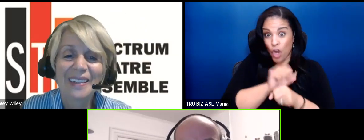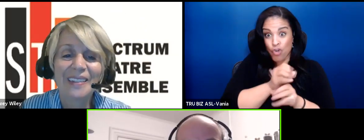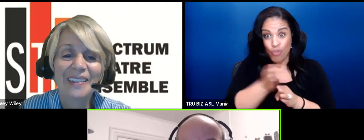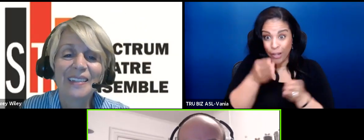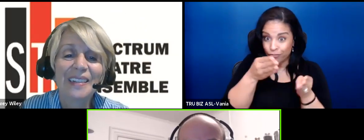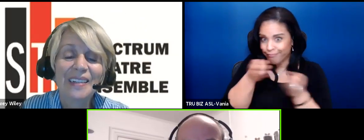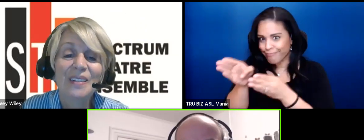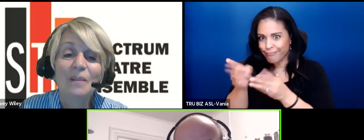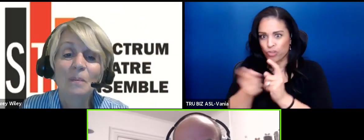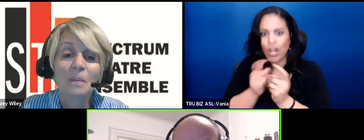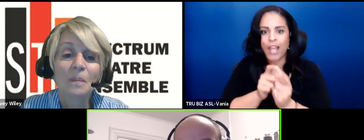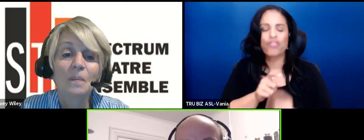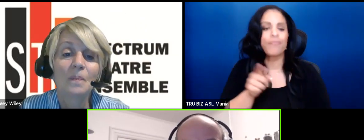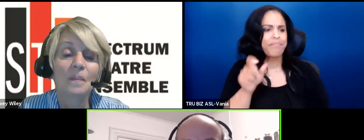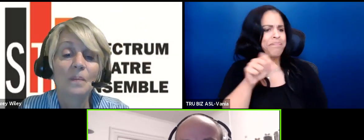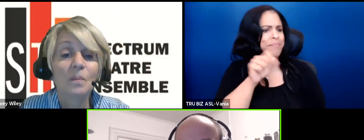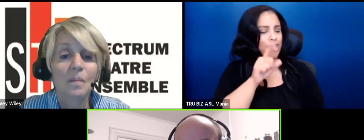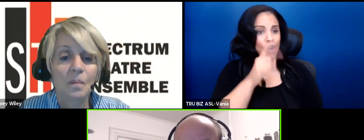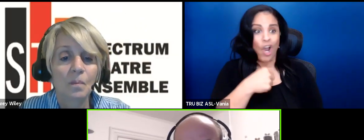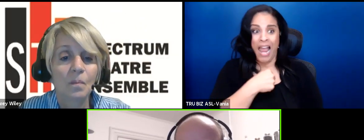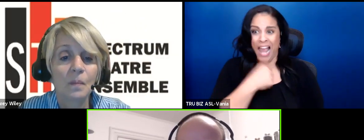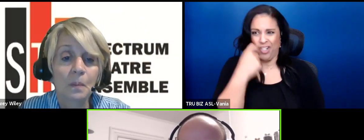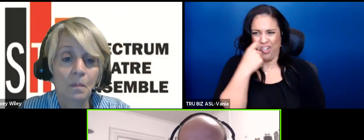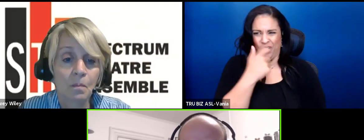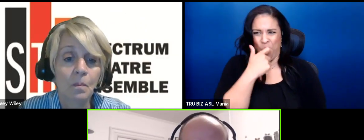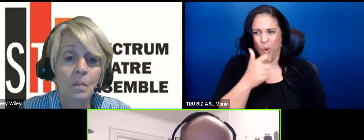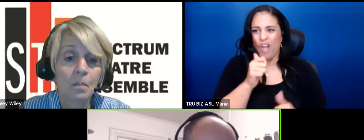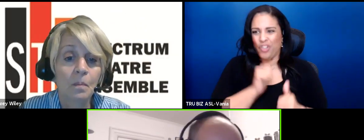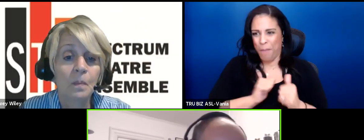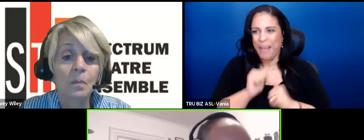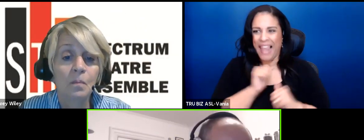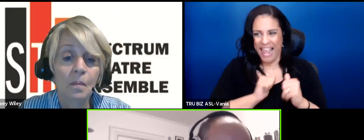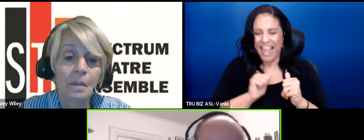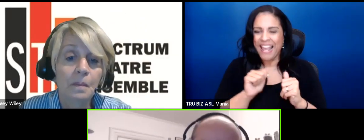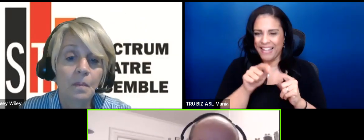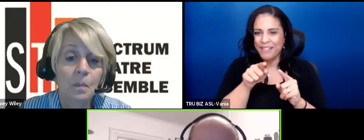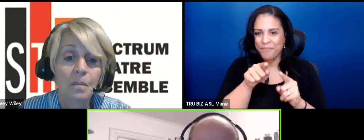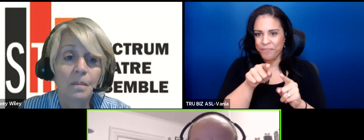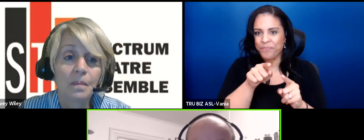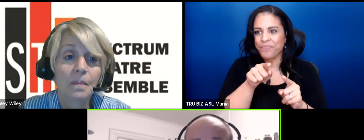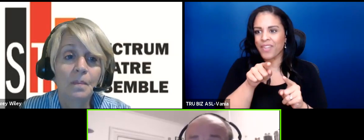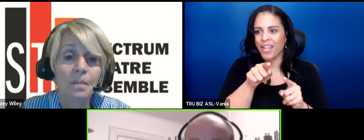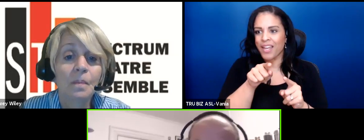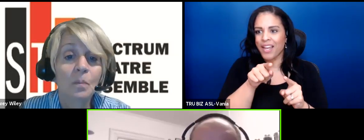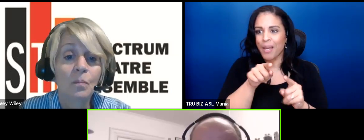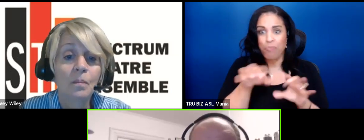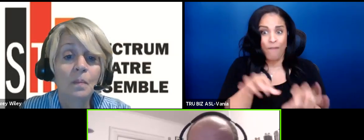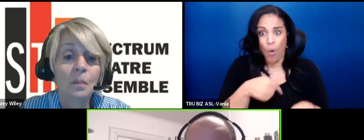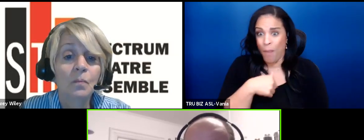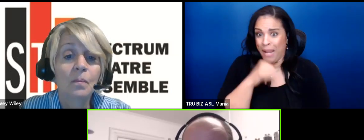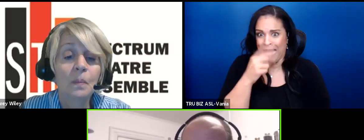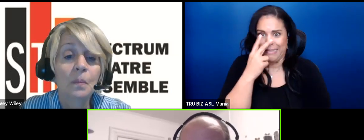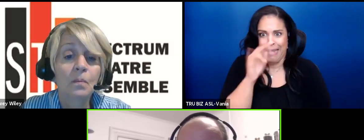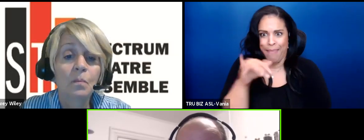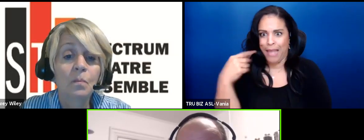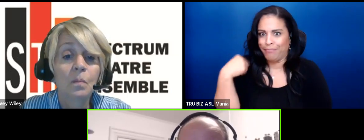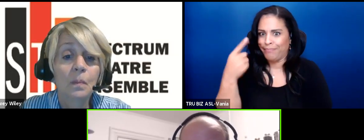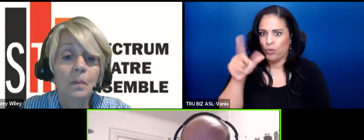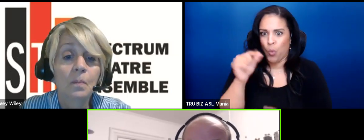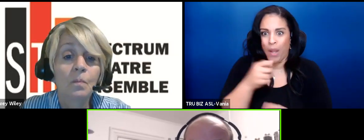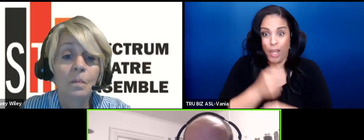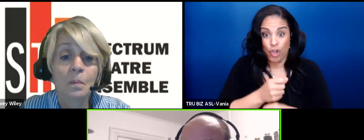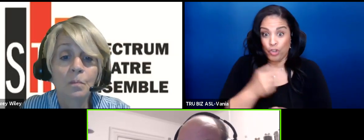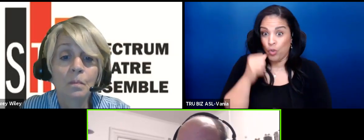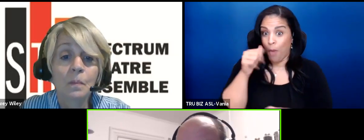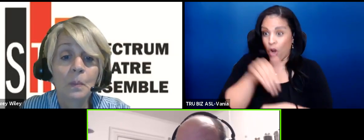um you know for those who don't know I just watched a play get performed that uh uh I haven't seen in 20 years and tomorrow night